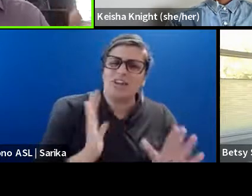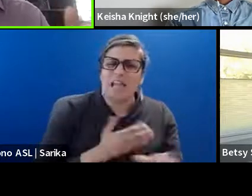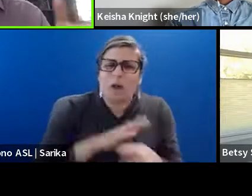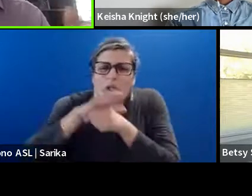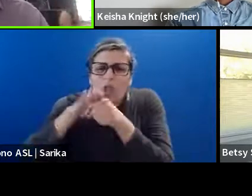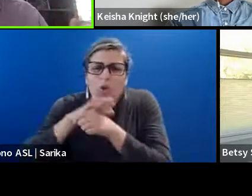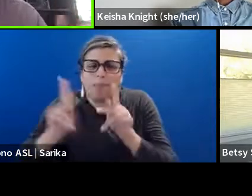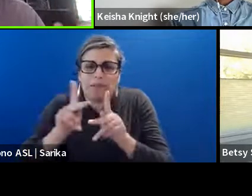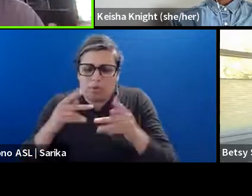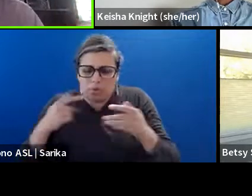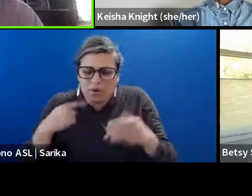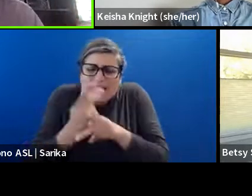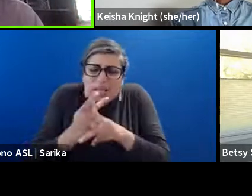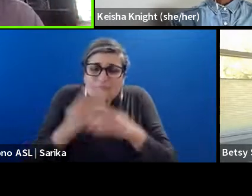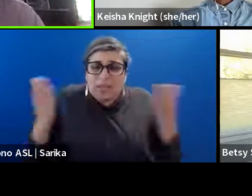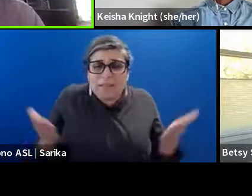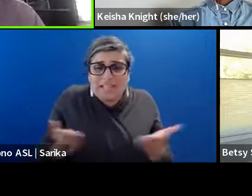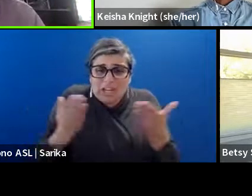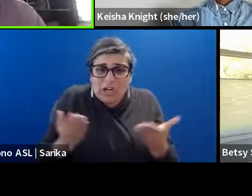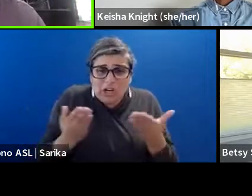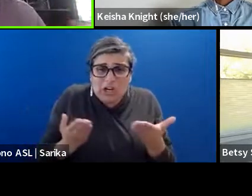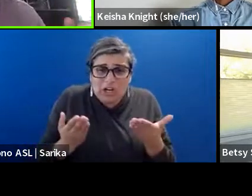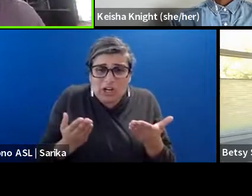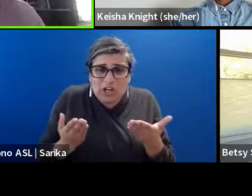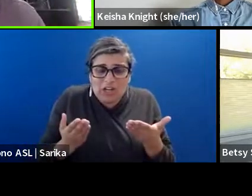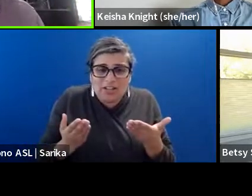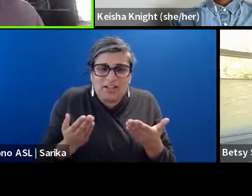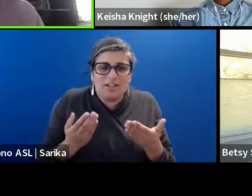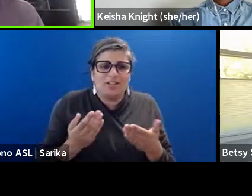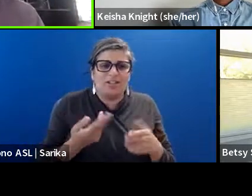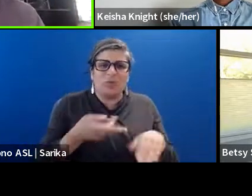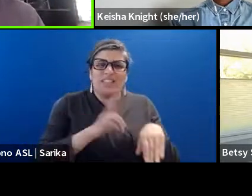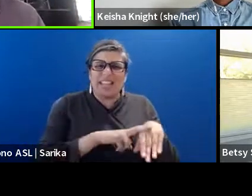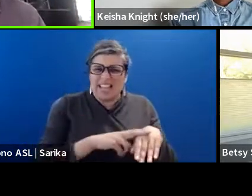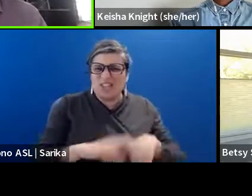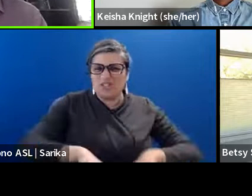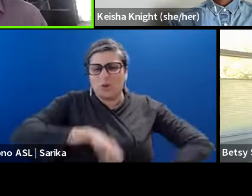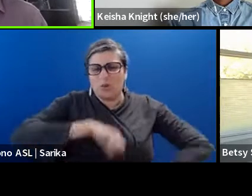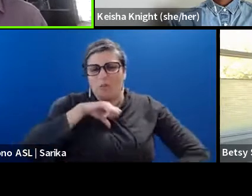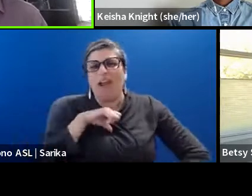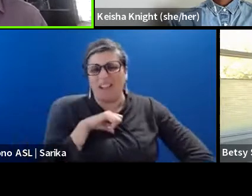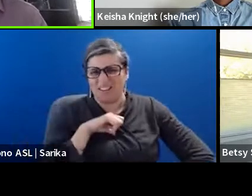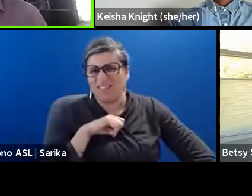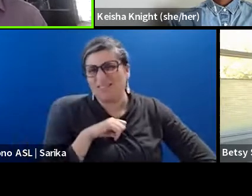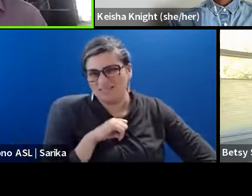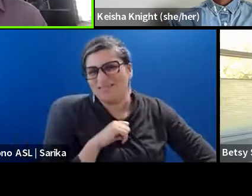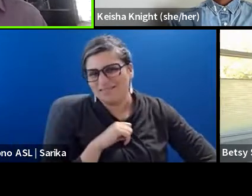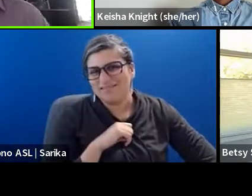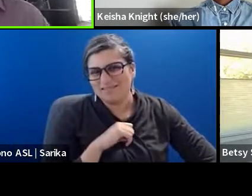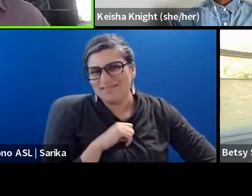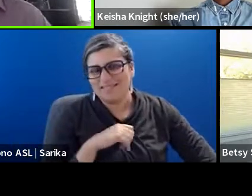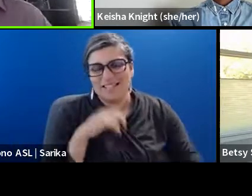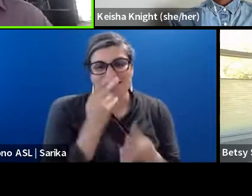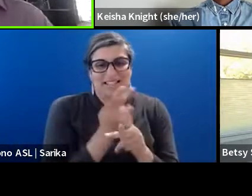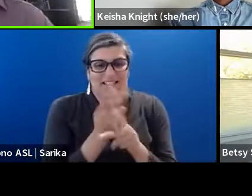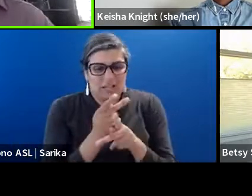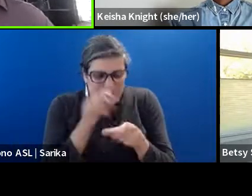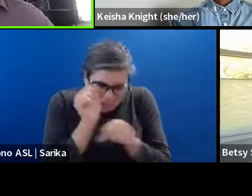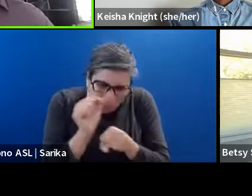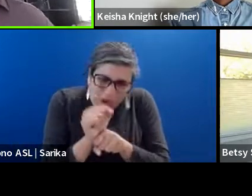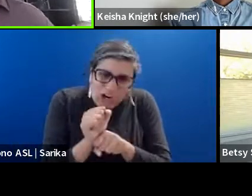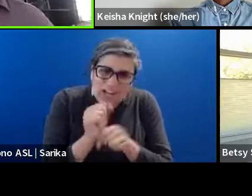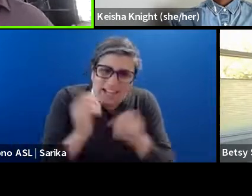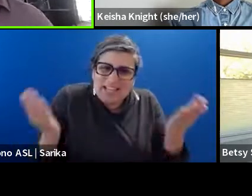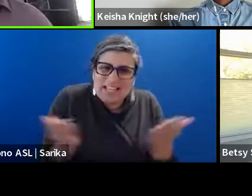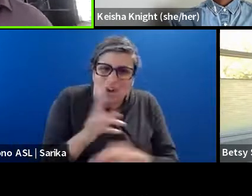home here in the U S so it's more of a national pride than, than anything else for me and keeping that work that